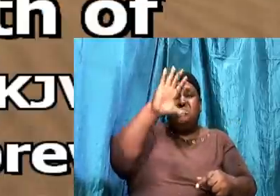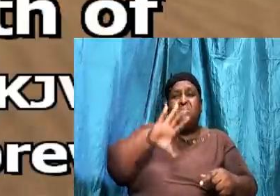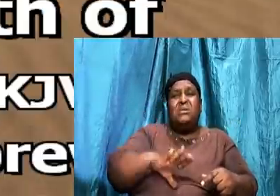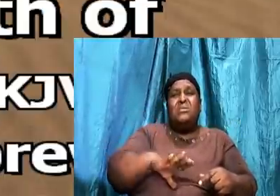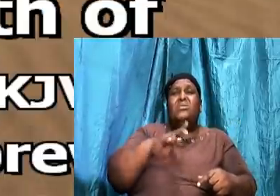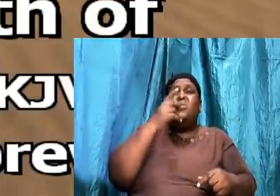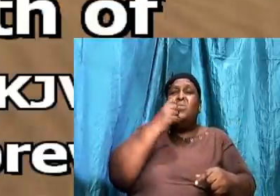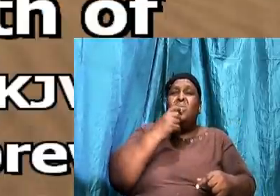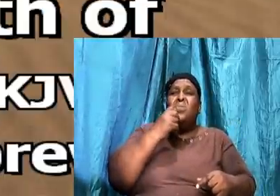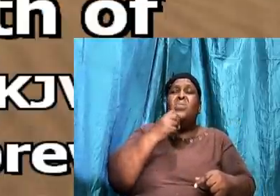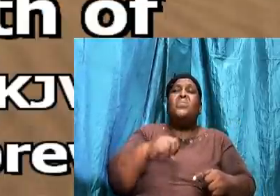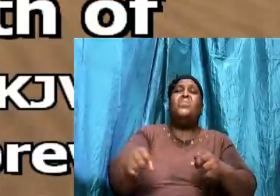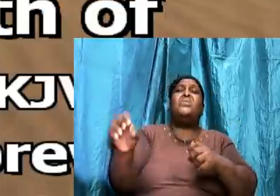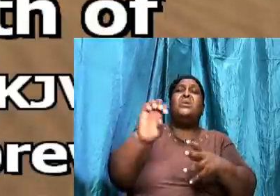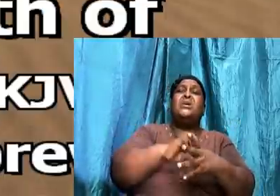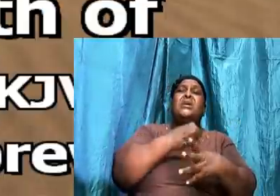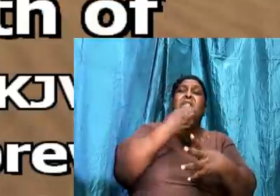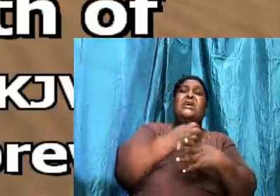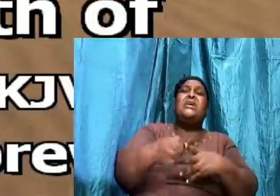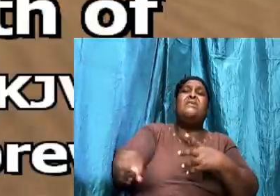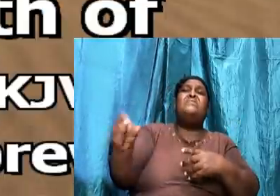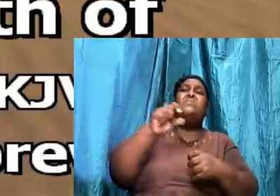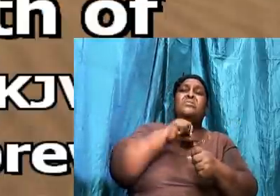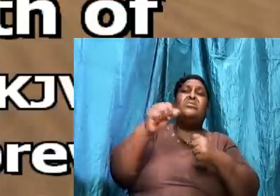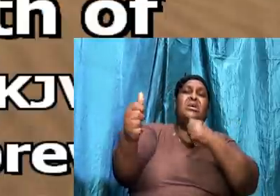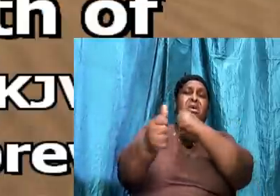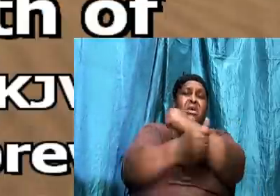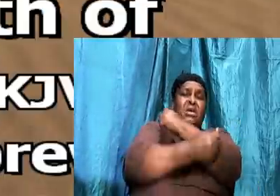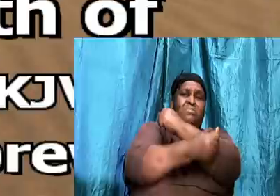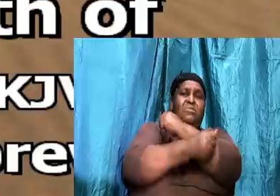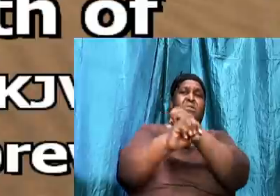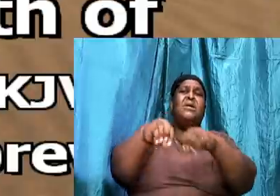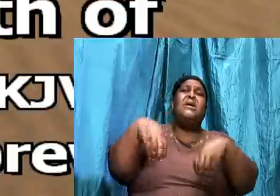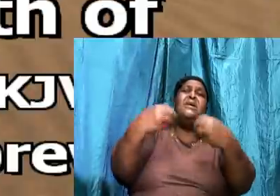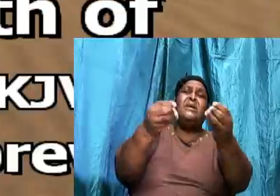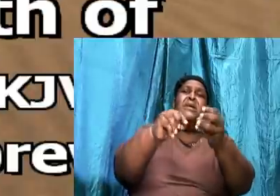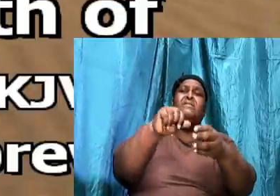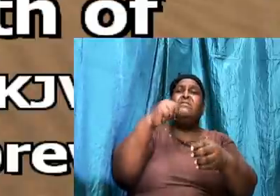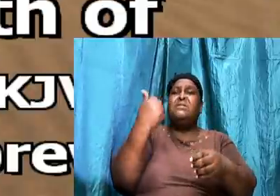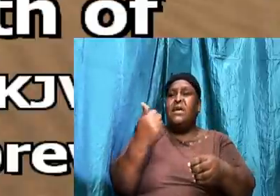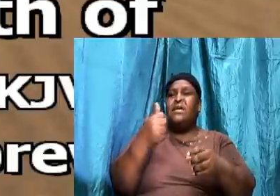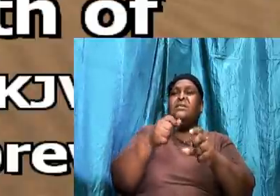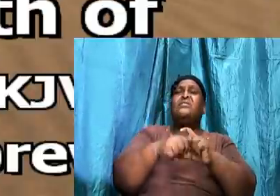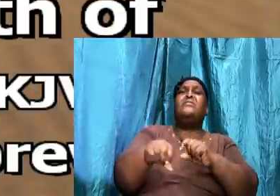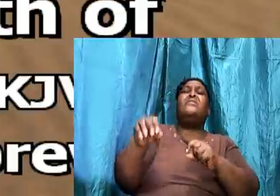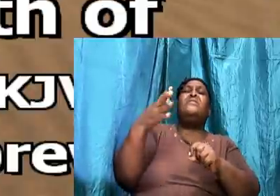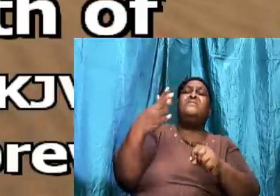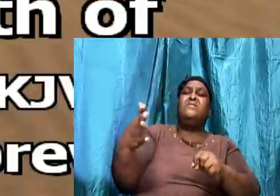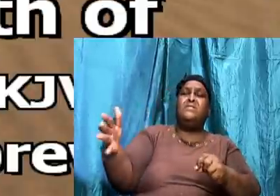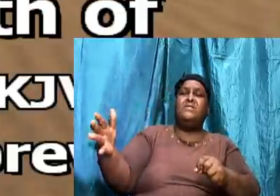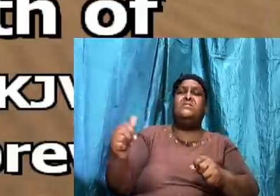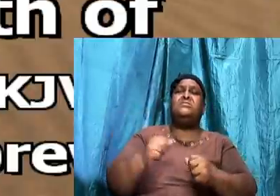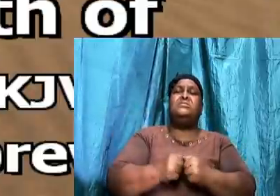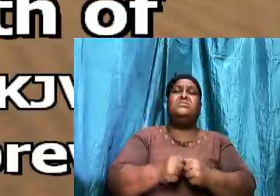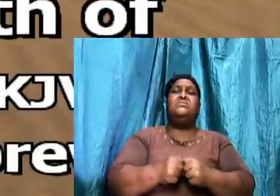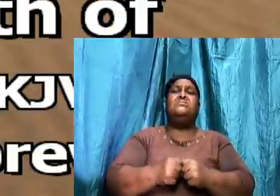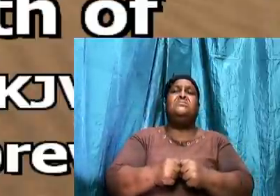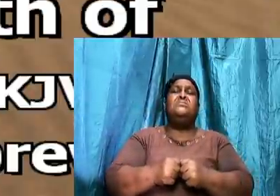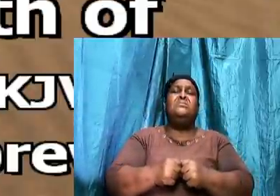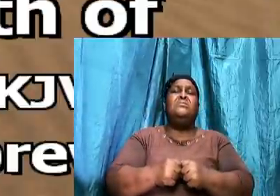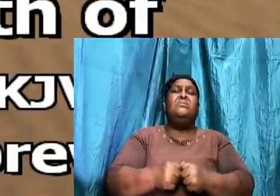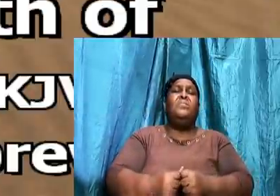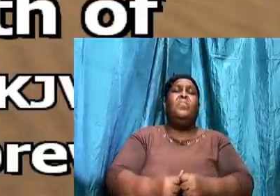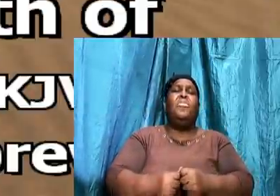Whom even paid. Even the patriarch Abraham. Gave the tent of the spoils. Abraham was considered.